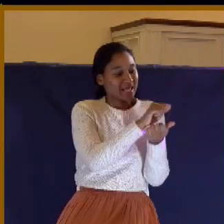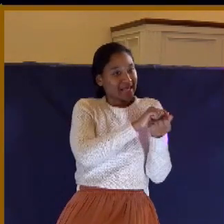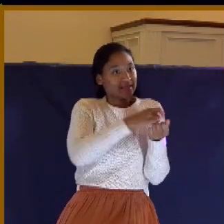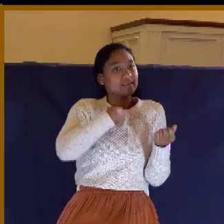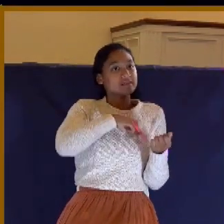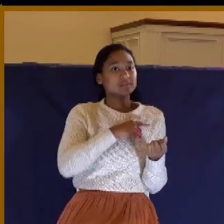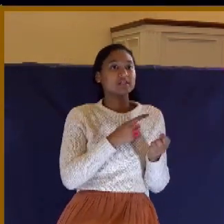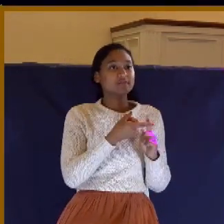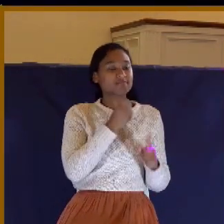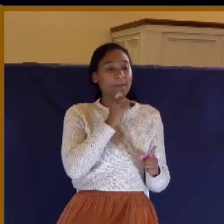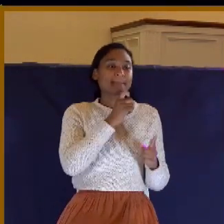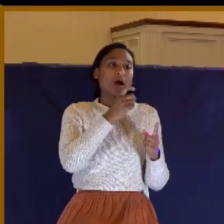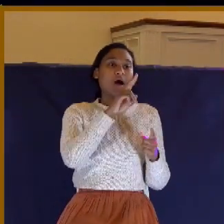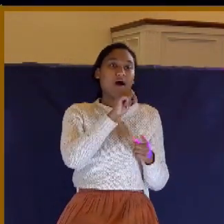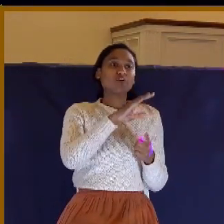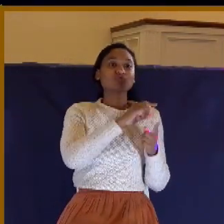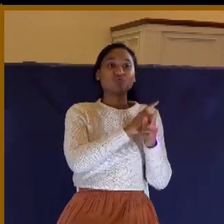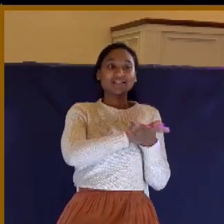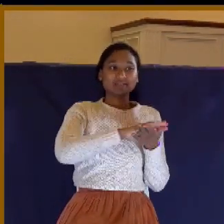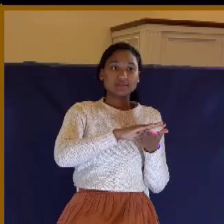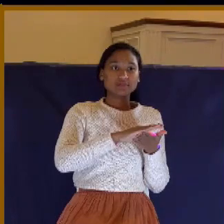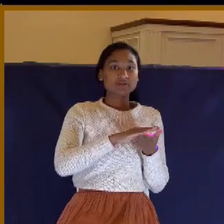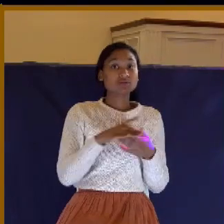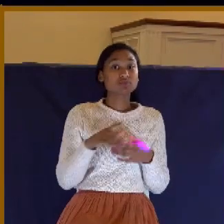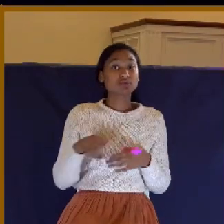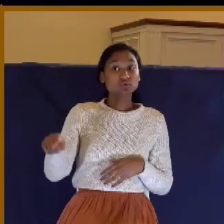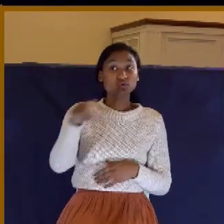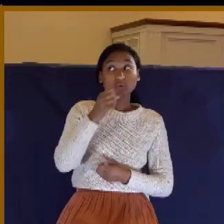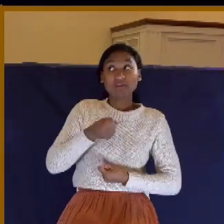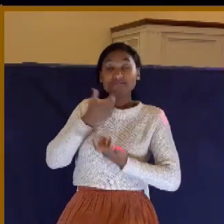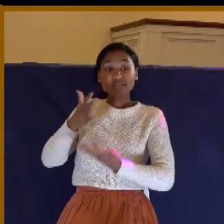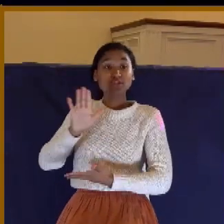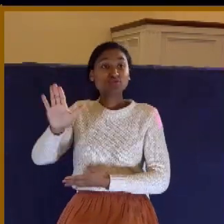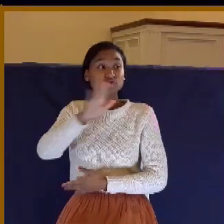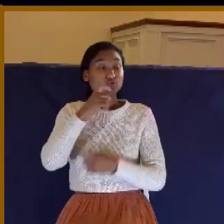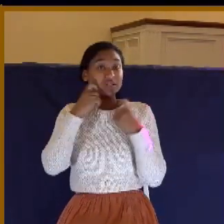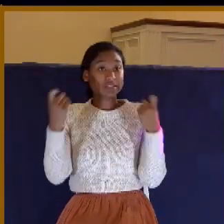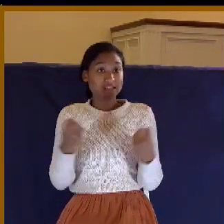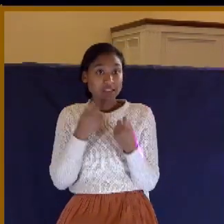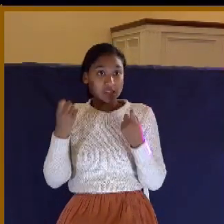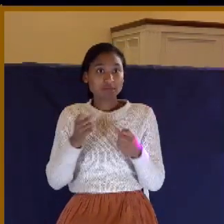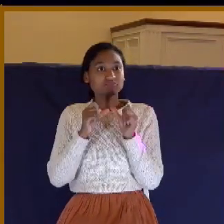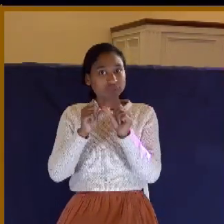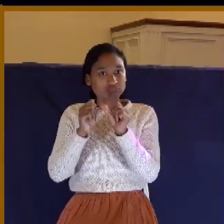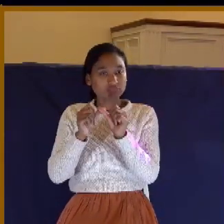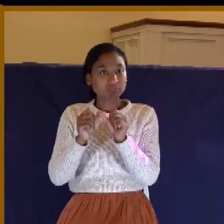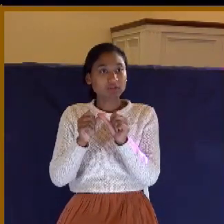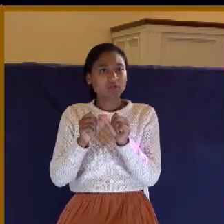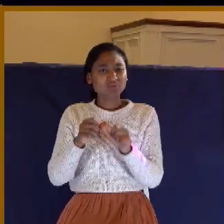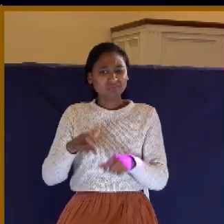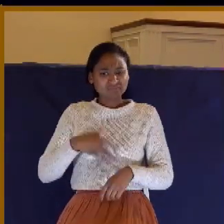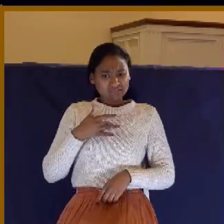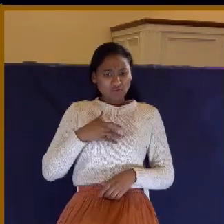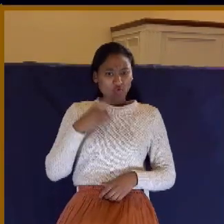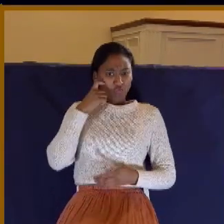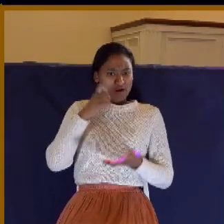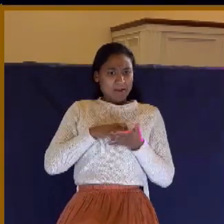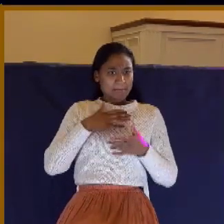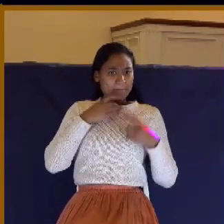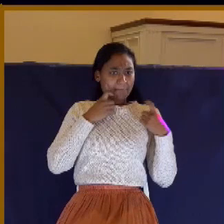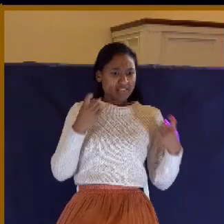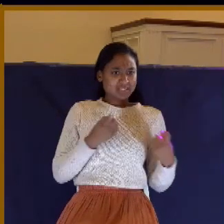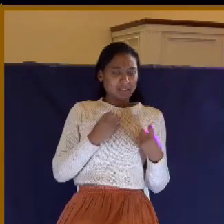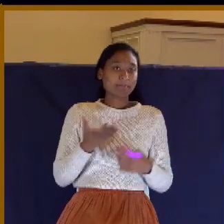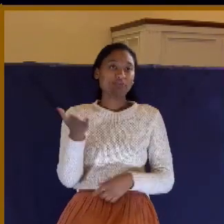sins continually? Or we could say it like this. Do you have a sensitivity to sin in your life that previously you did not have?